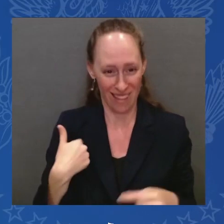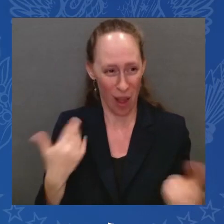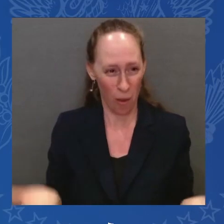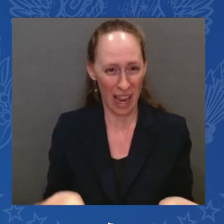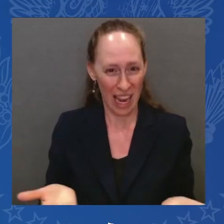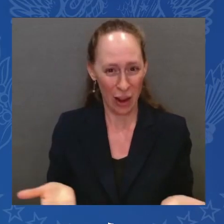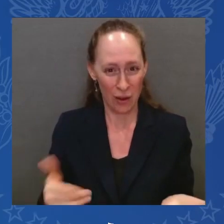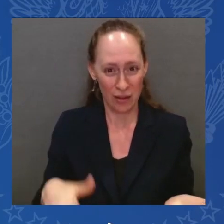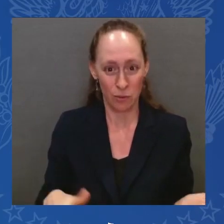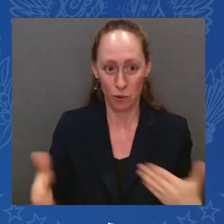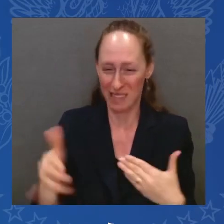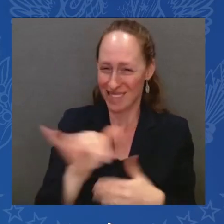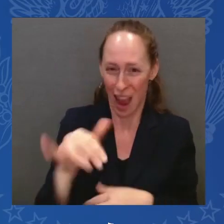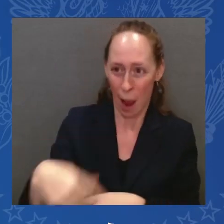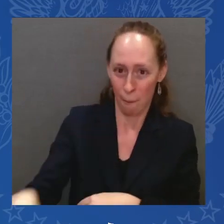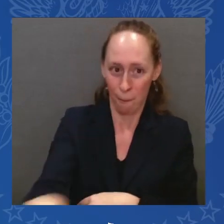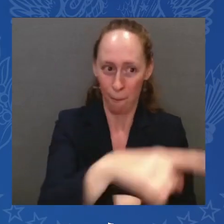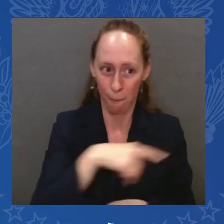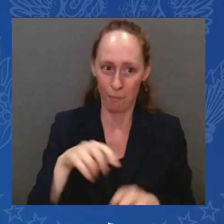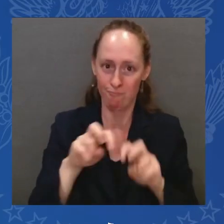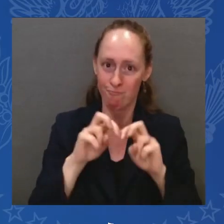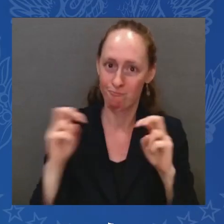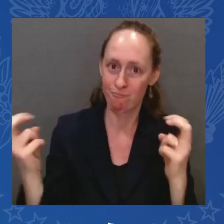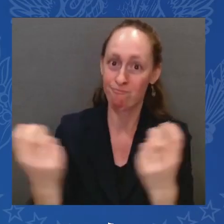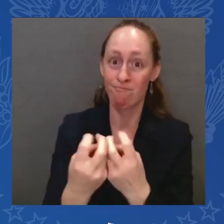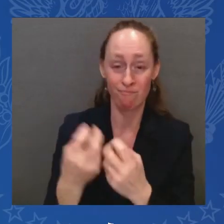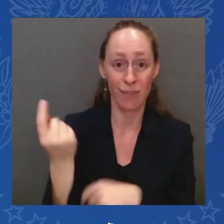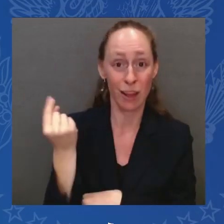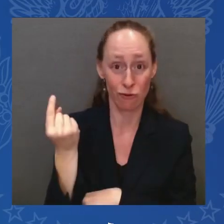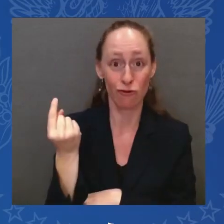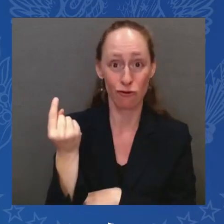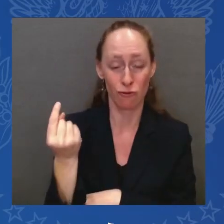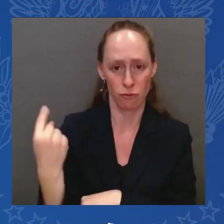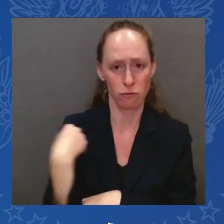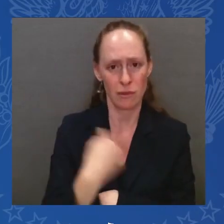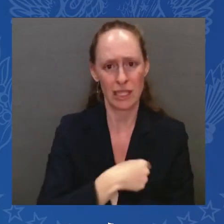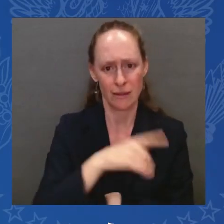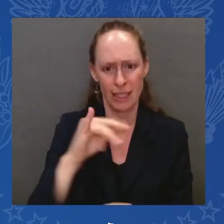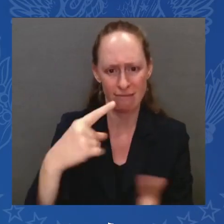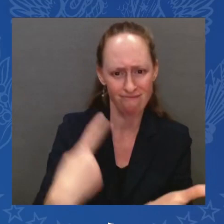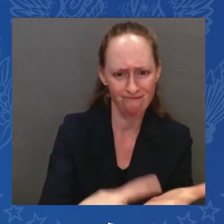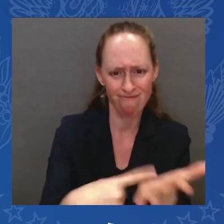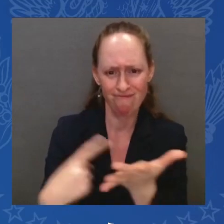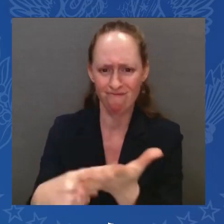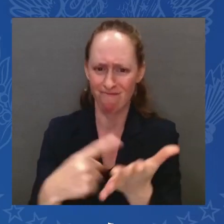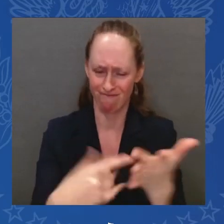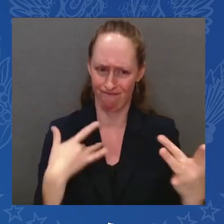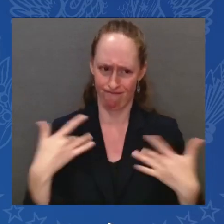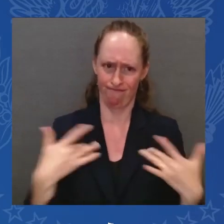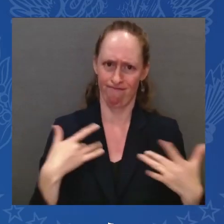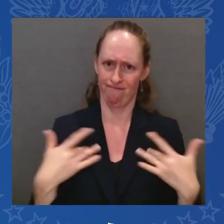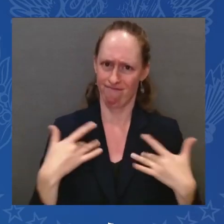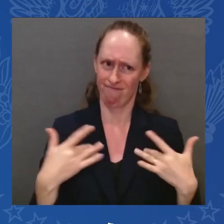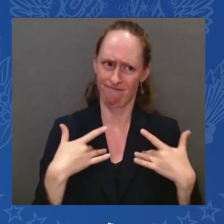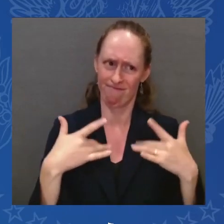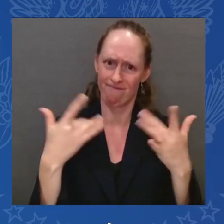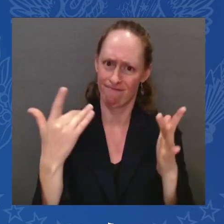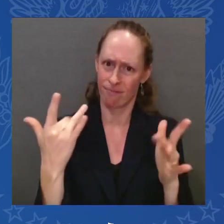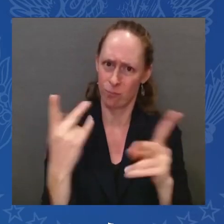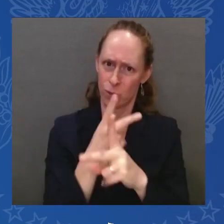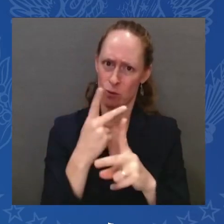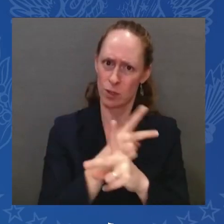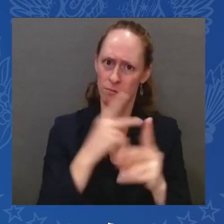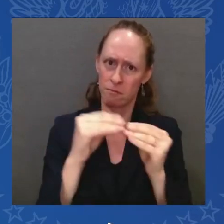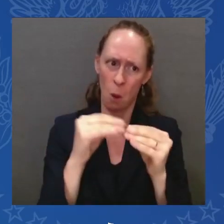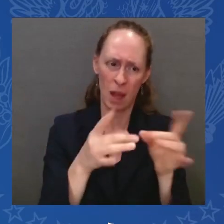called attention to the epidemic of hate that we're facing. And following that meeting, we took action. And in May,